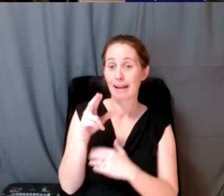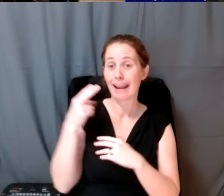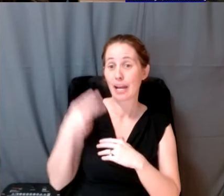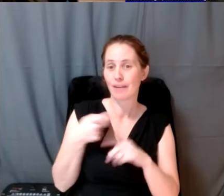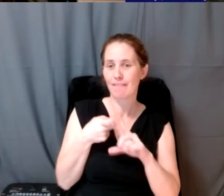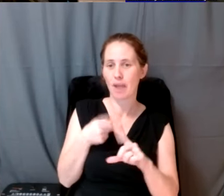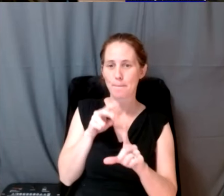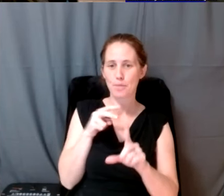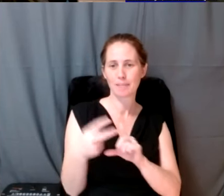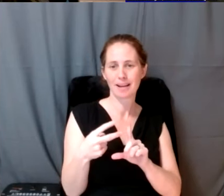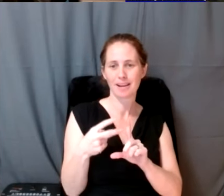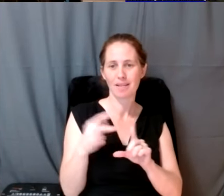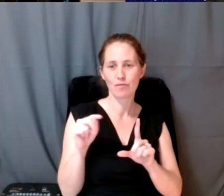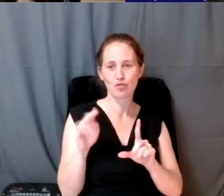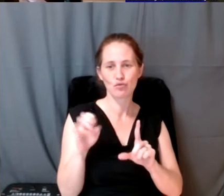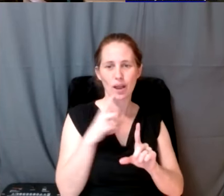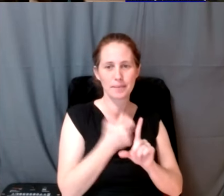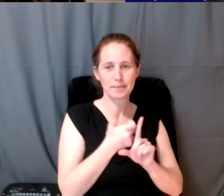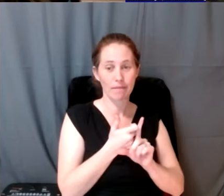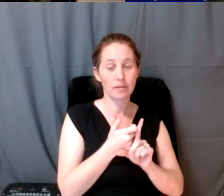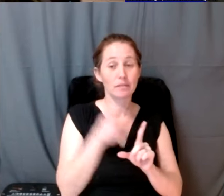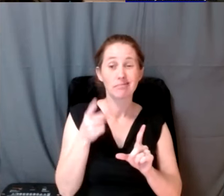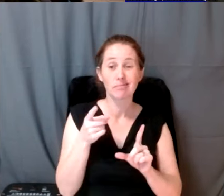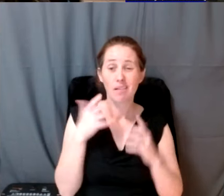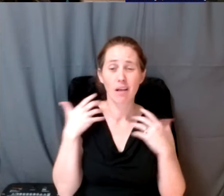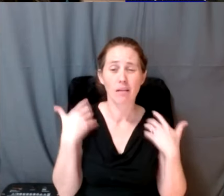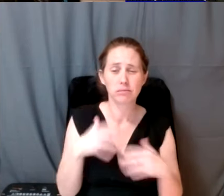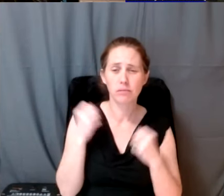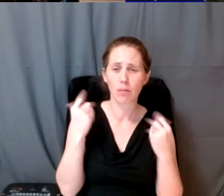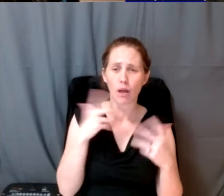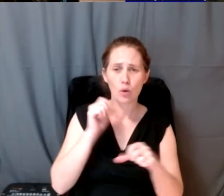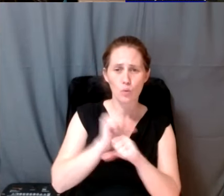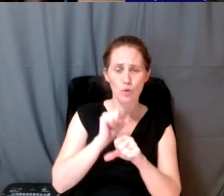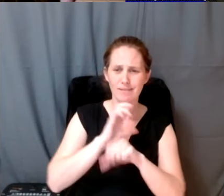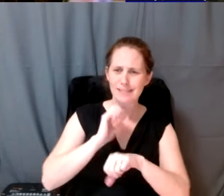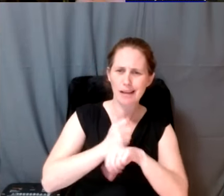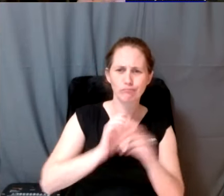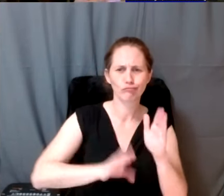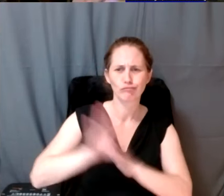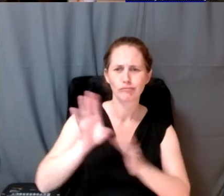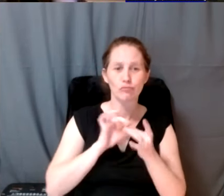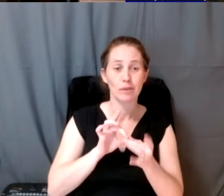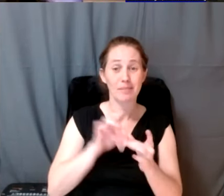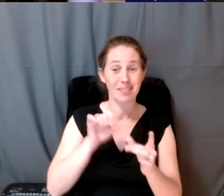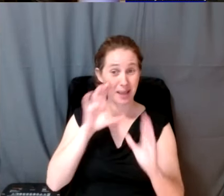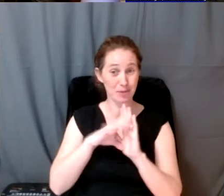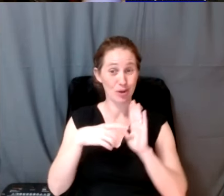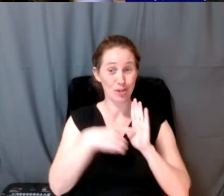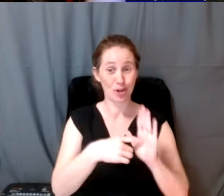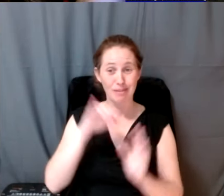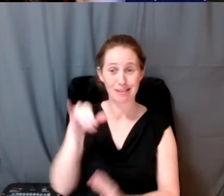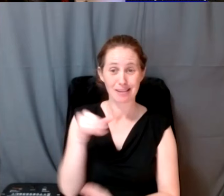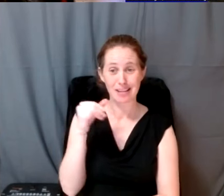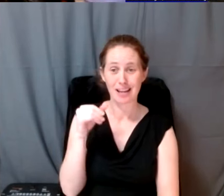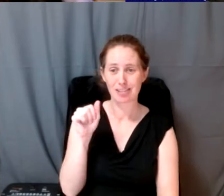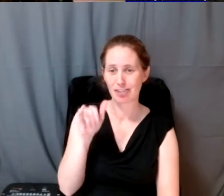perspective of the tribe itself. They've done a lot of work of creating these relationships. And actually that photo that I showed of Jay Unger holding